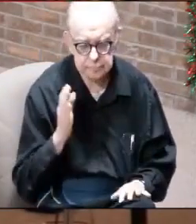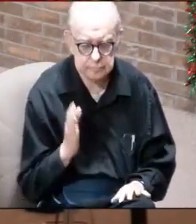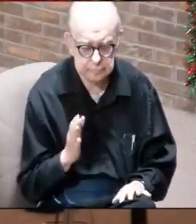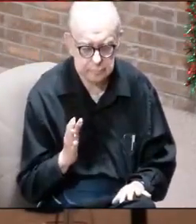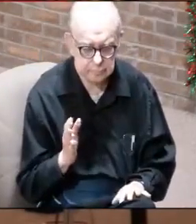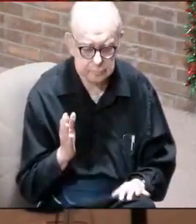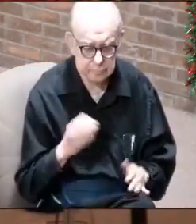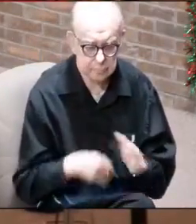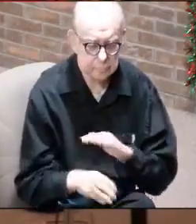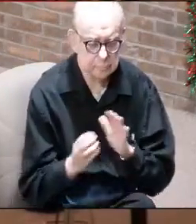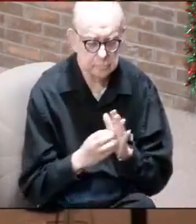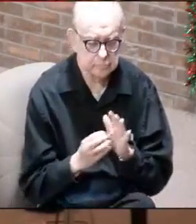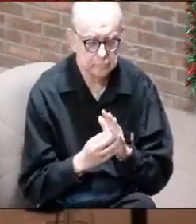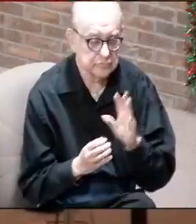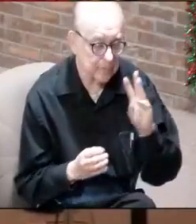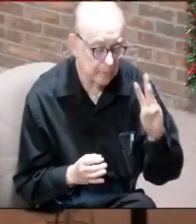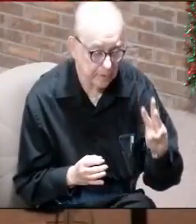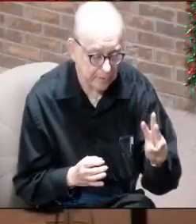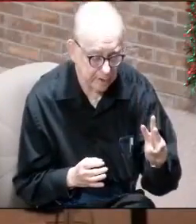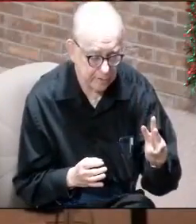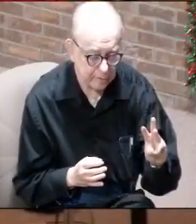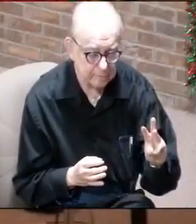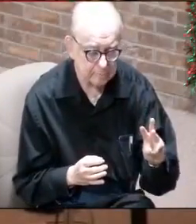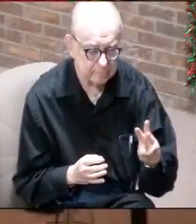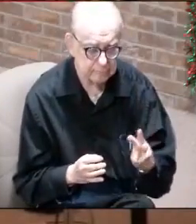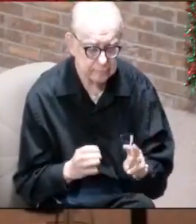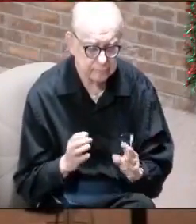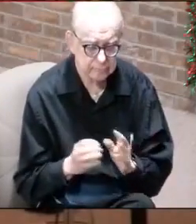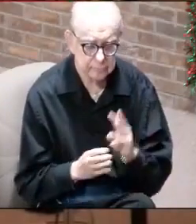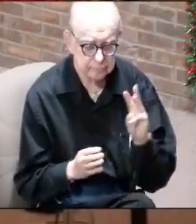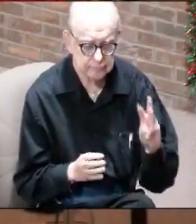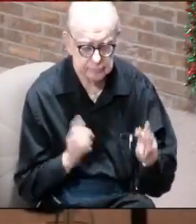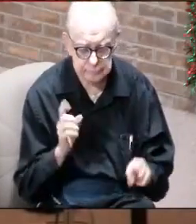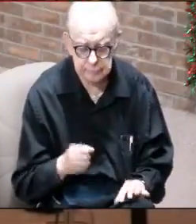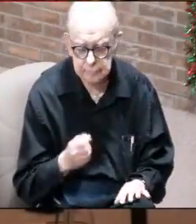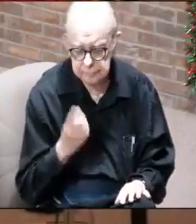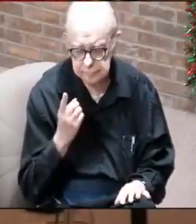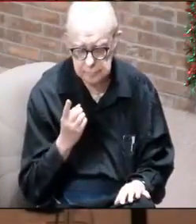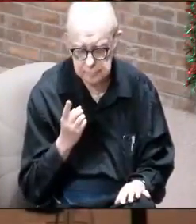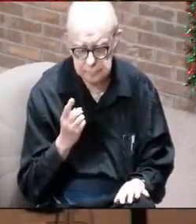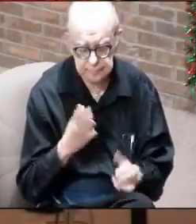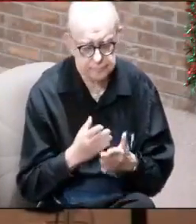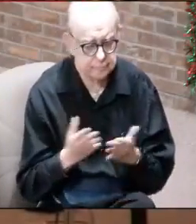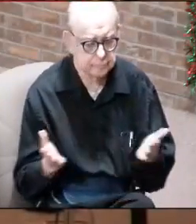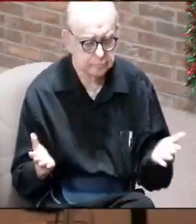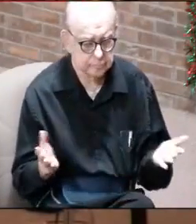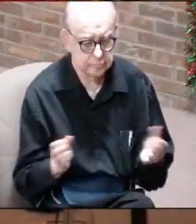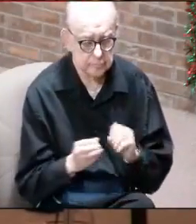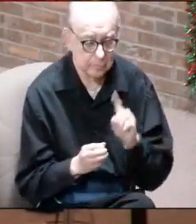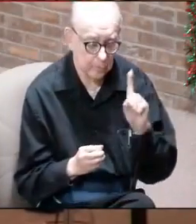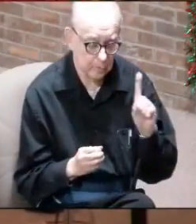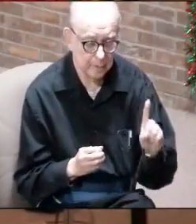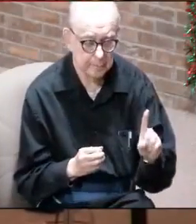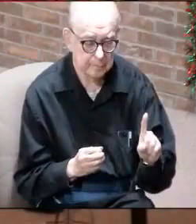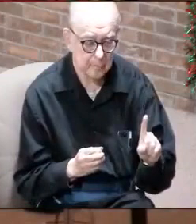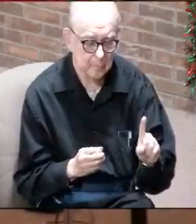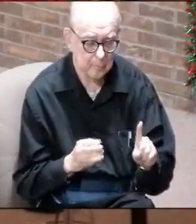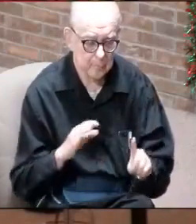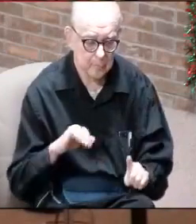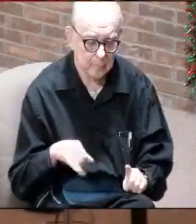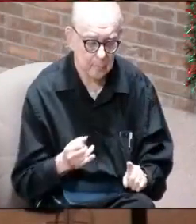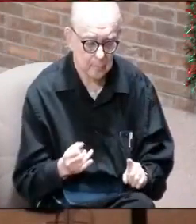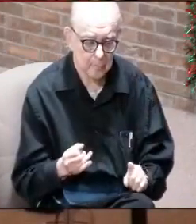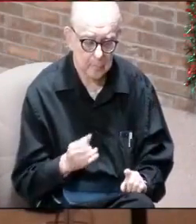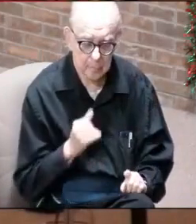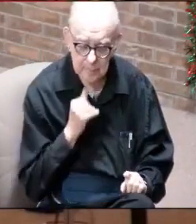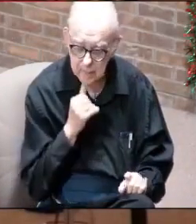and we come into chapter 6. And in chapter 6, you need to understand something. Number 1, John